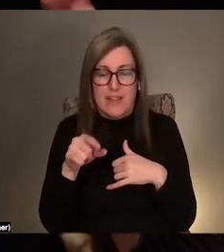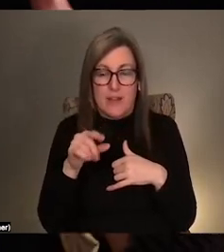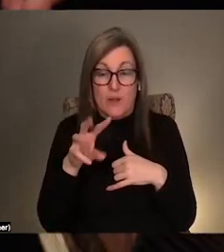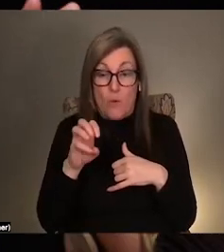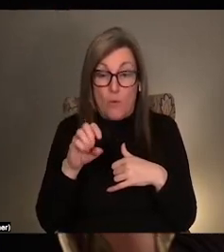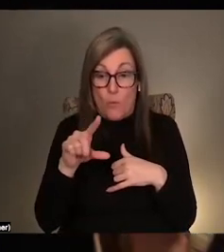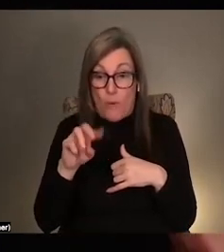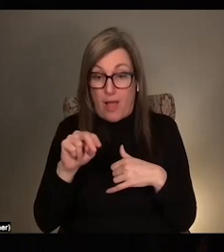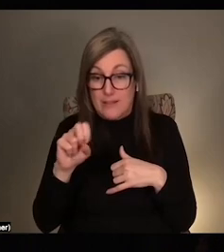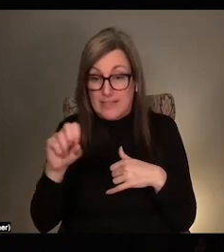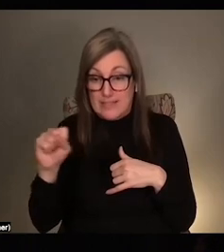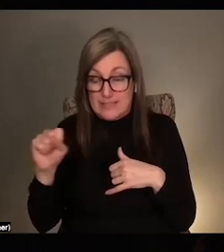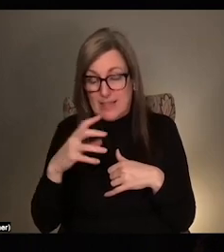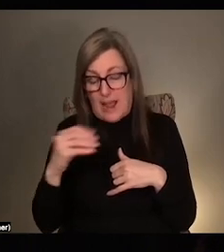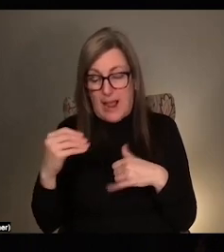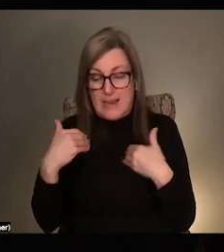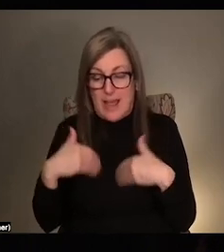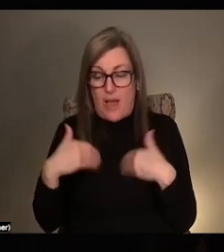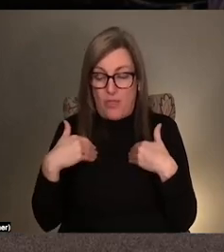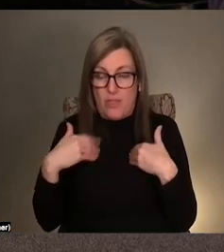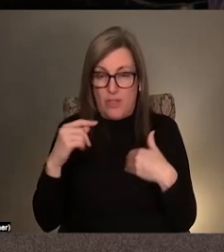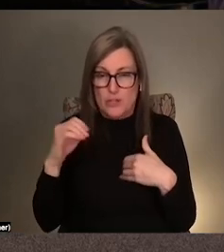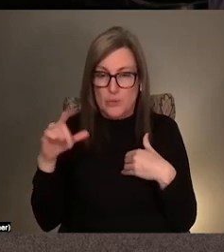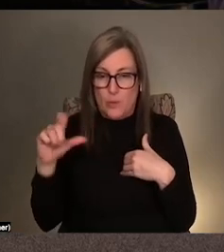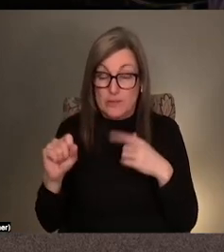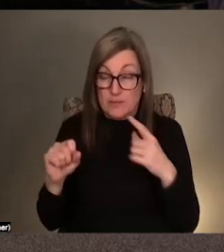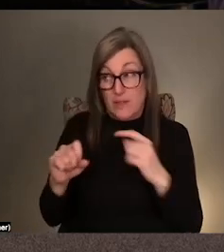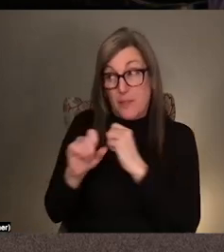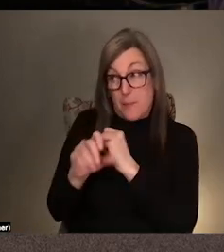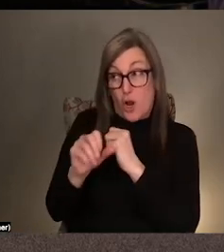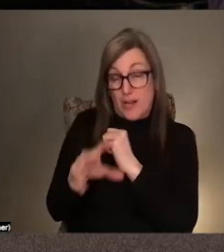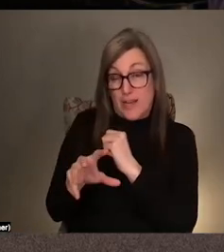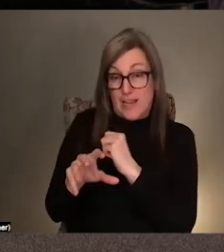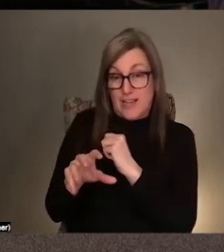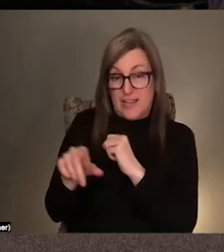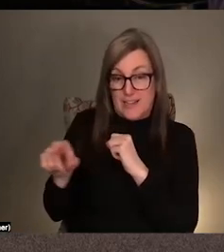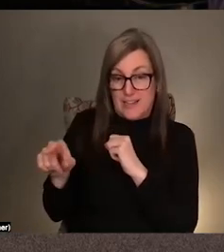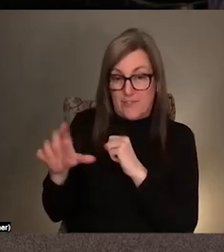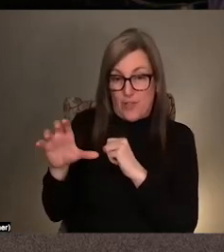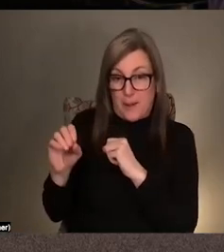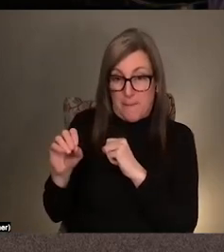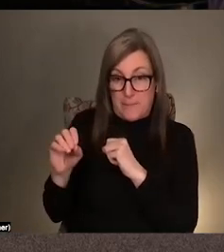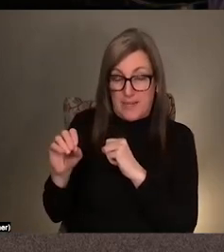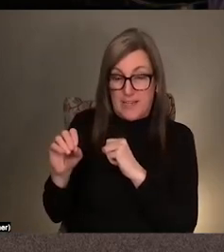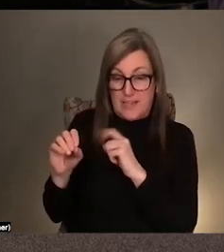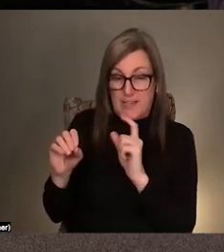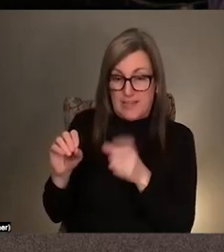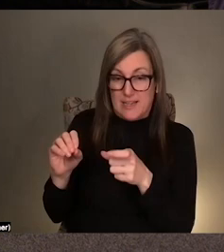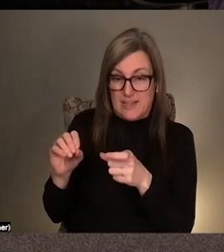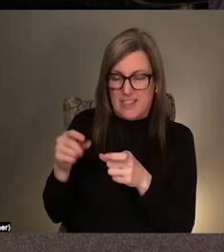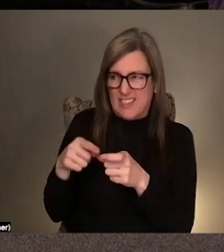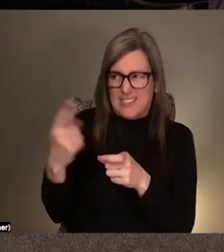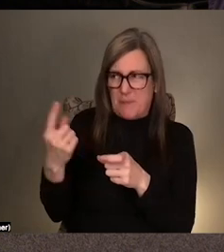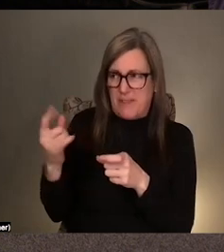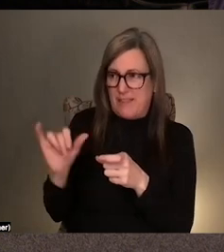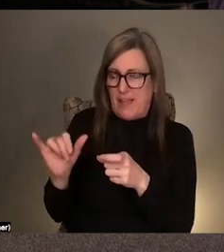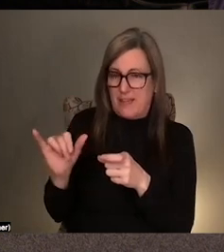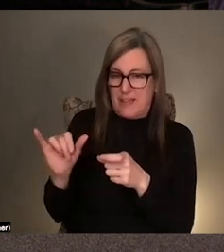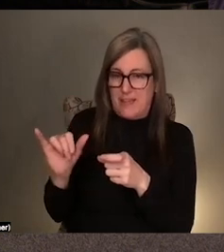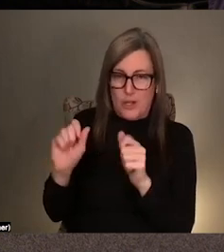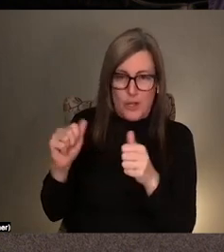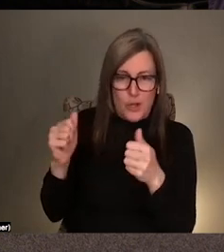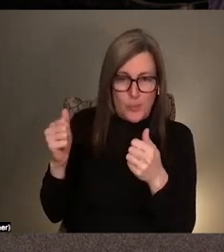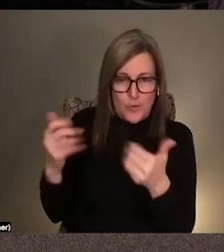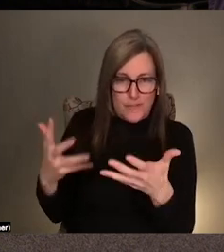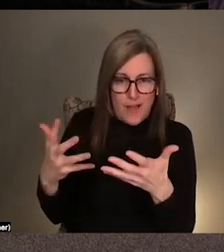and health tools. Um, I think the marketing copy of the company issued for that product is something like provides